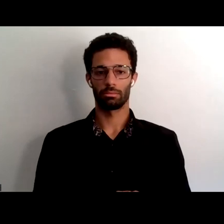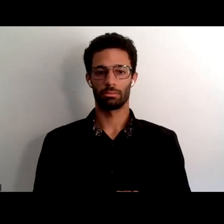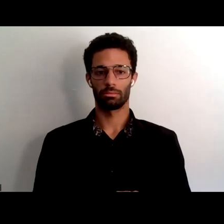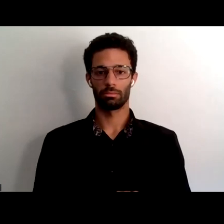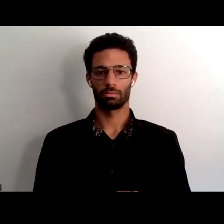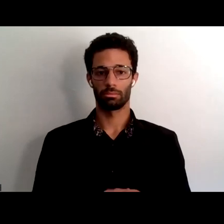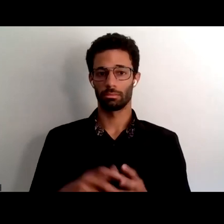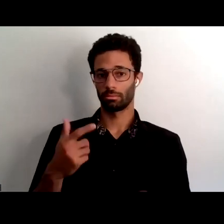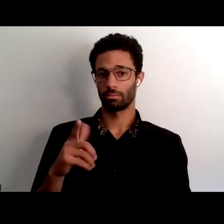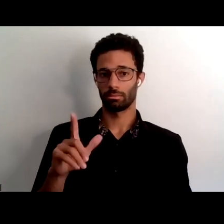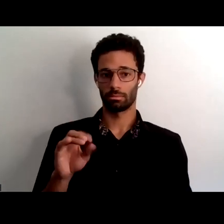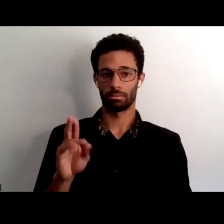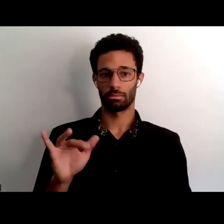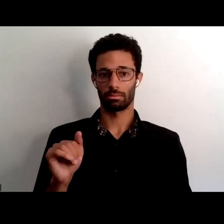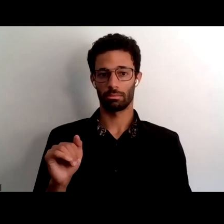gloria can you hear us